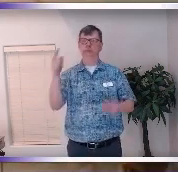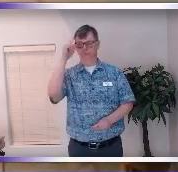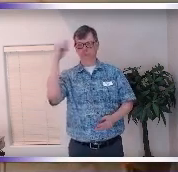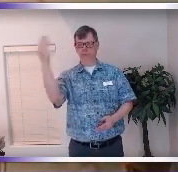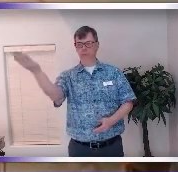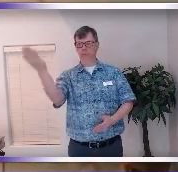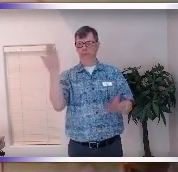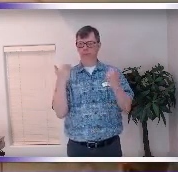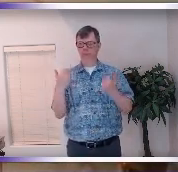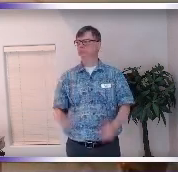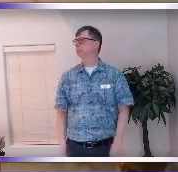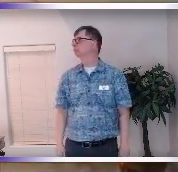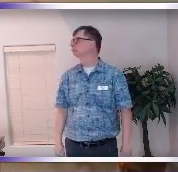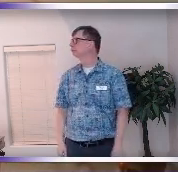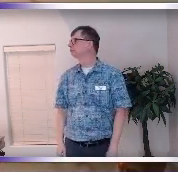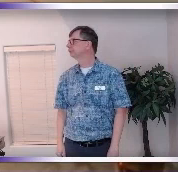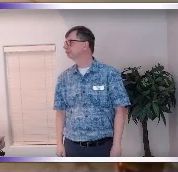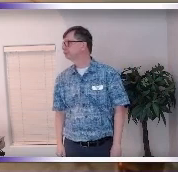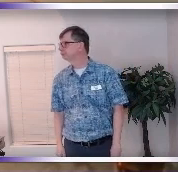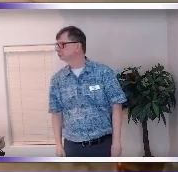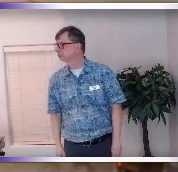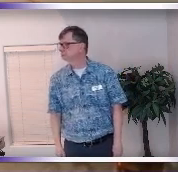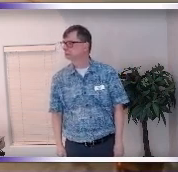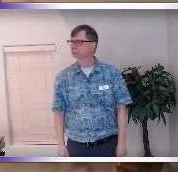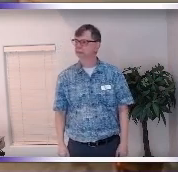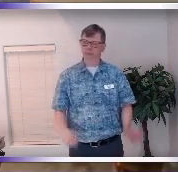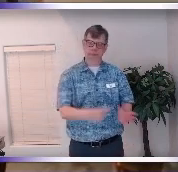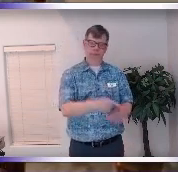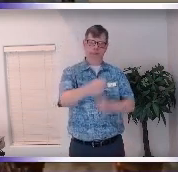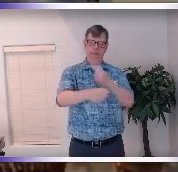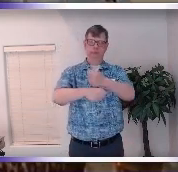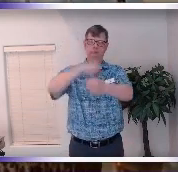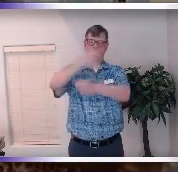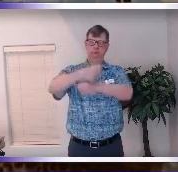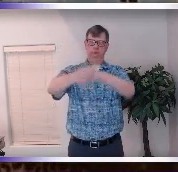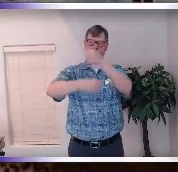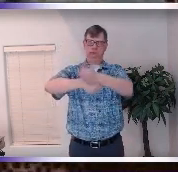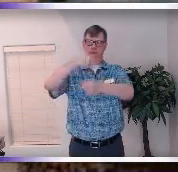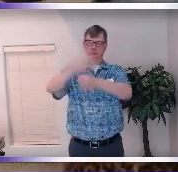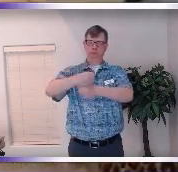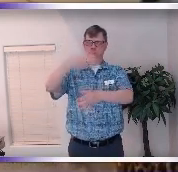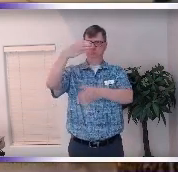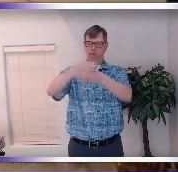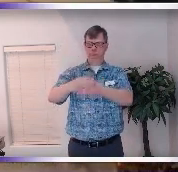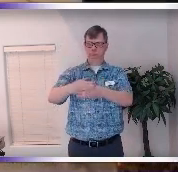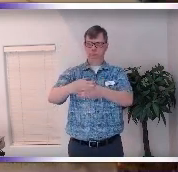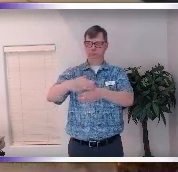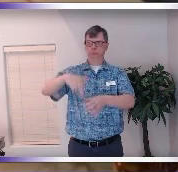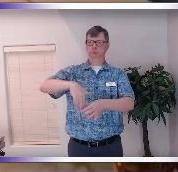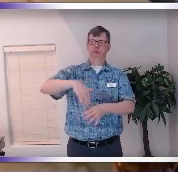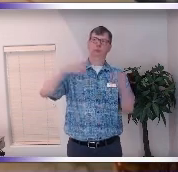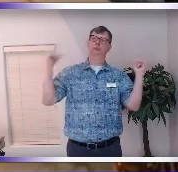leadership had a great meeting yesterday we talked about this building and how it is the container for the collective